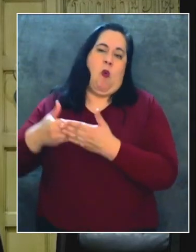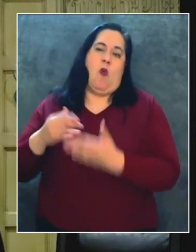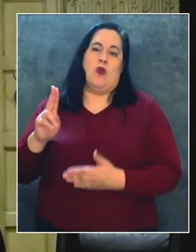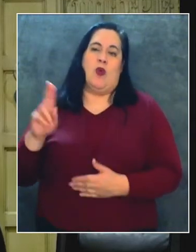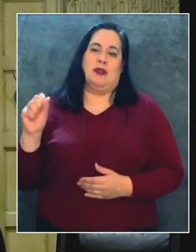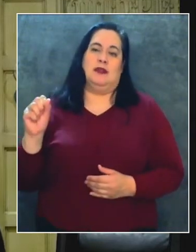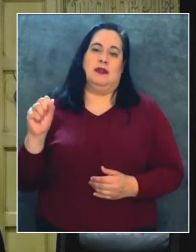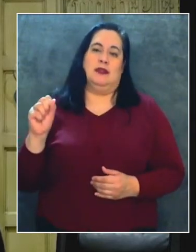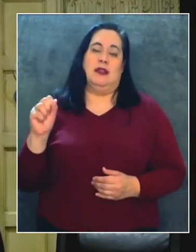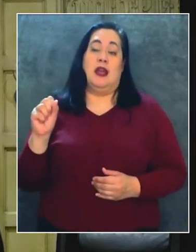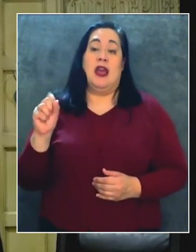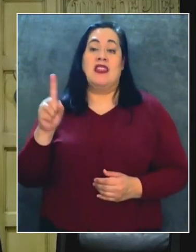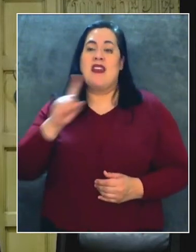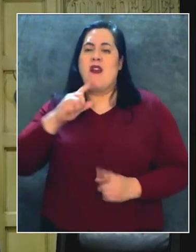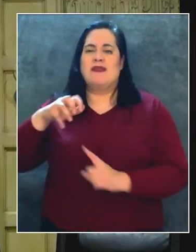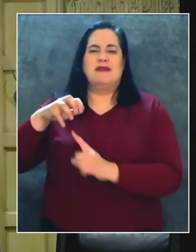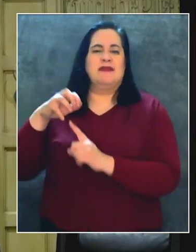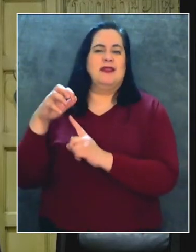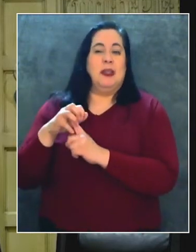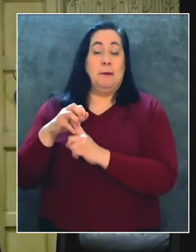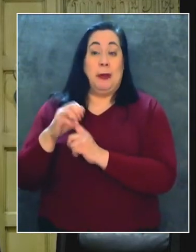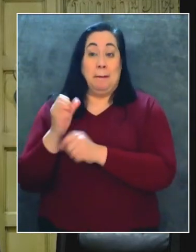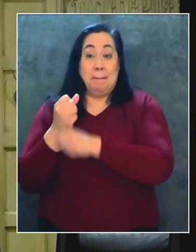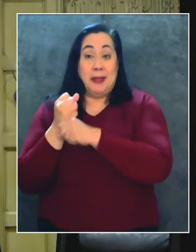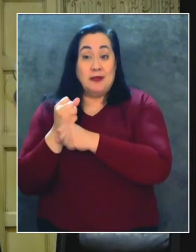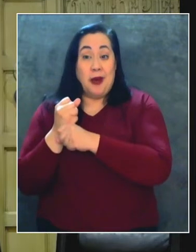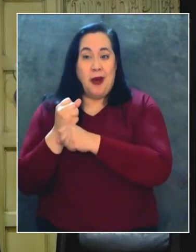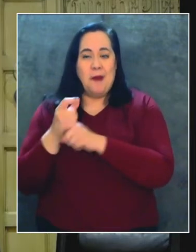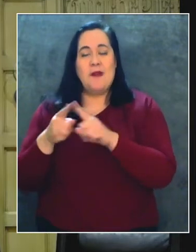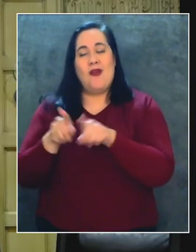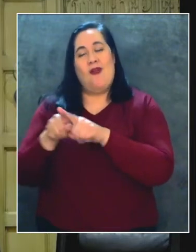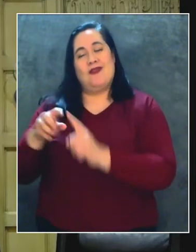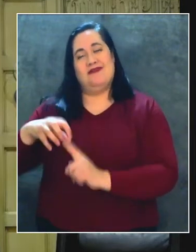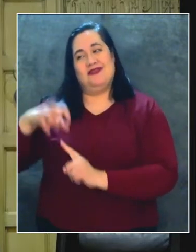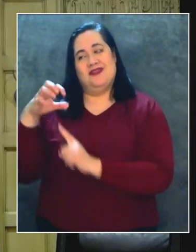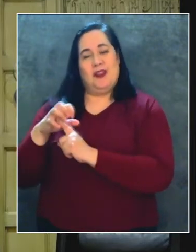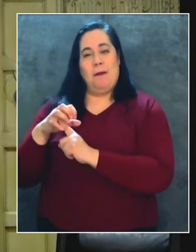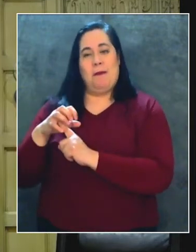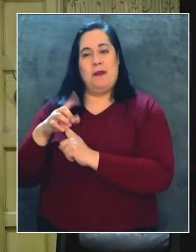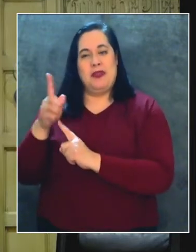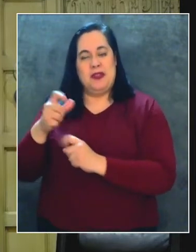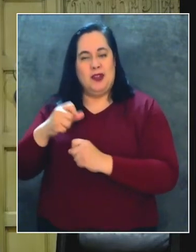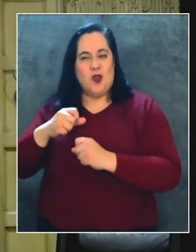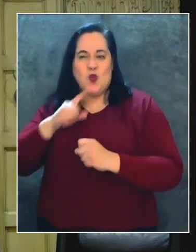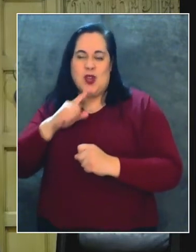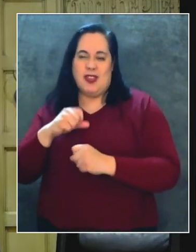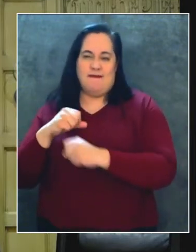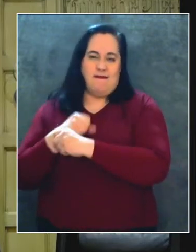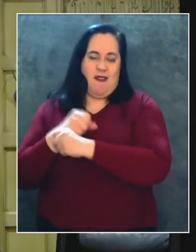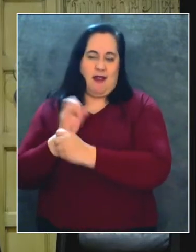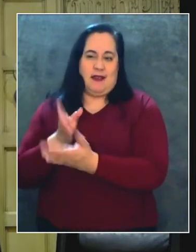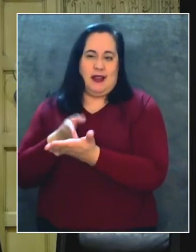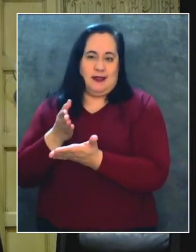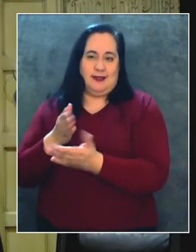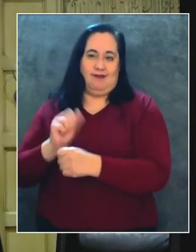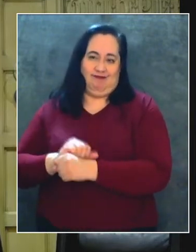Los Dodgers son campeones en béisbol, pero son campeones también en la lucha contra el COVID-19.